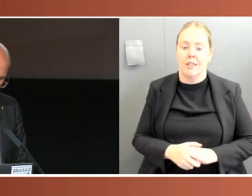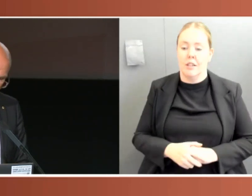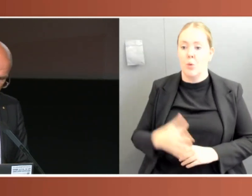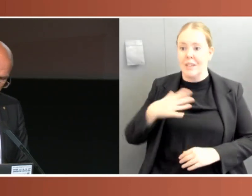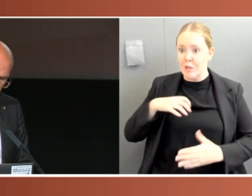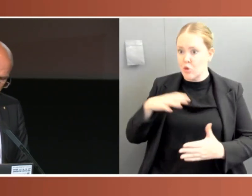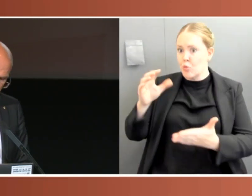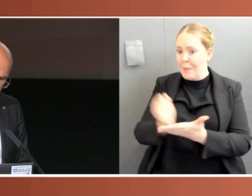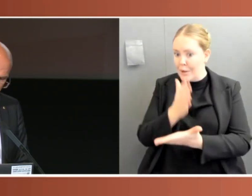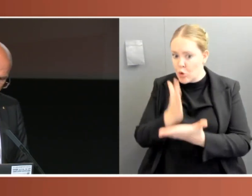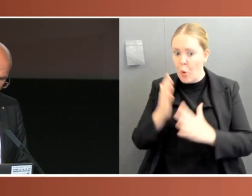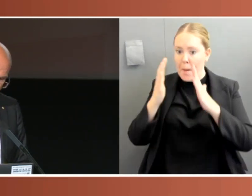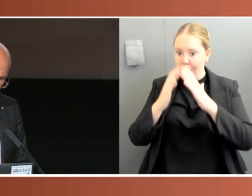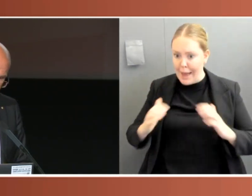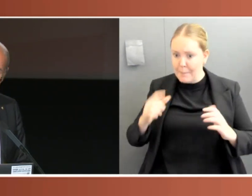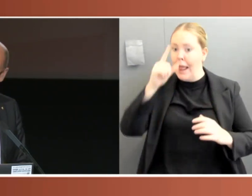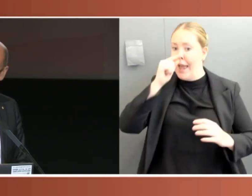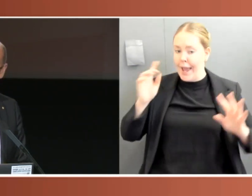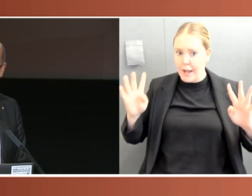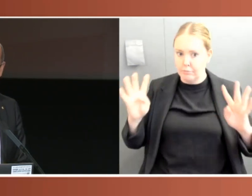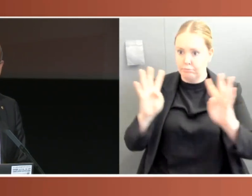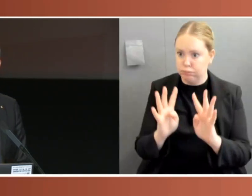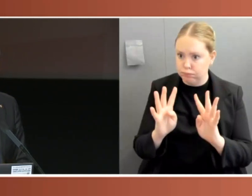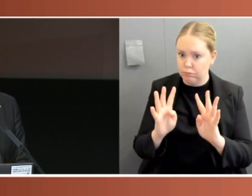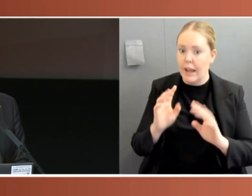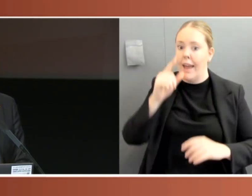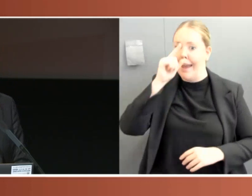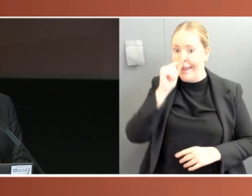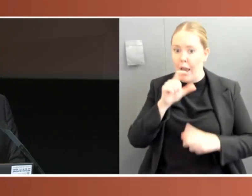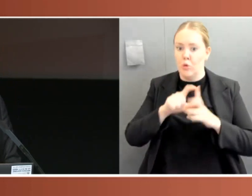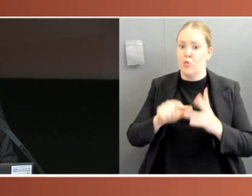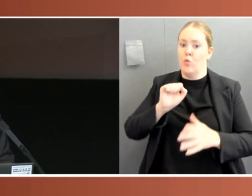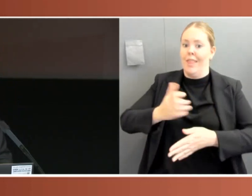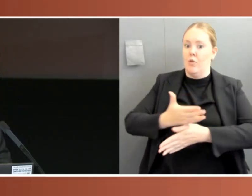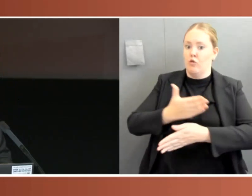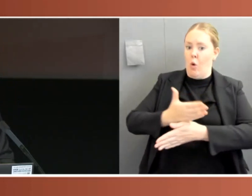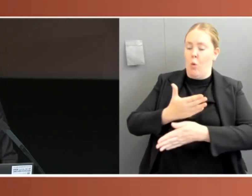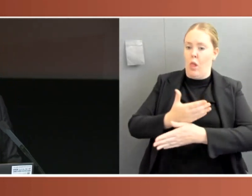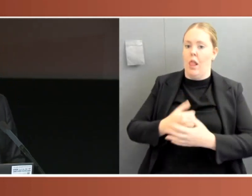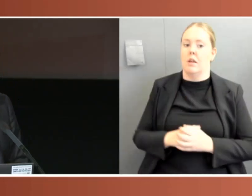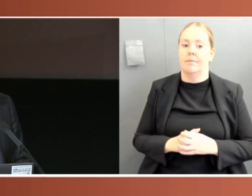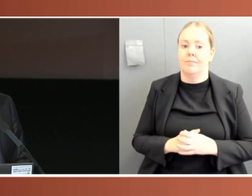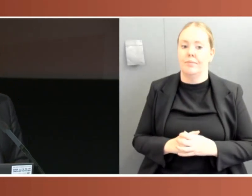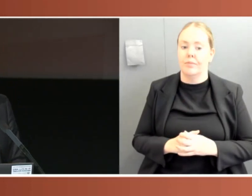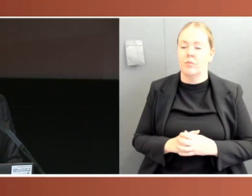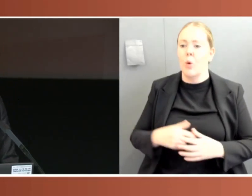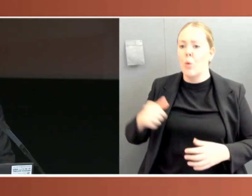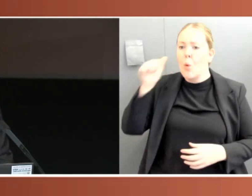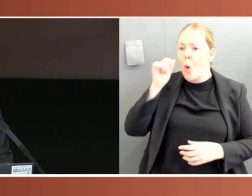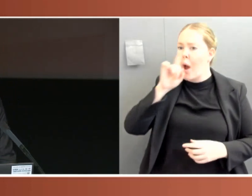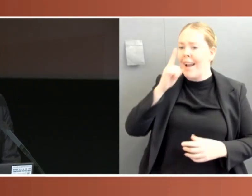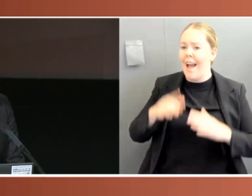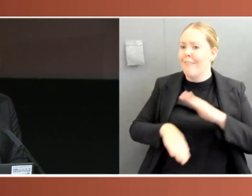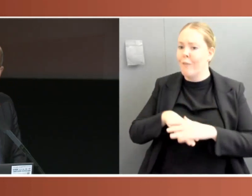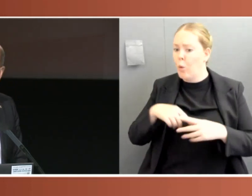its function. And even though we don't suggest that all of this can be got right, that Parliament can achieve the idealised form we've talked